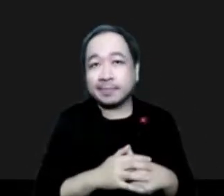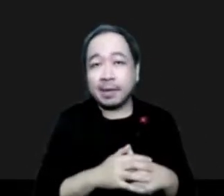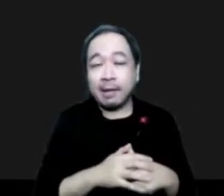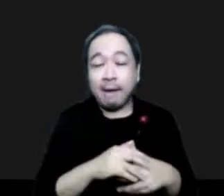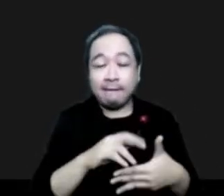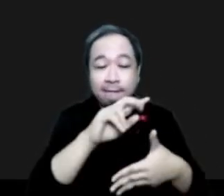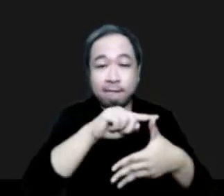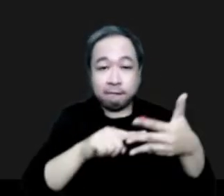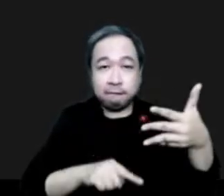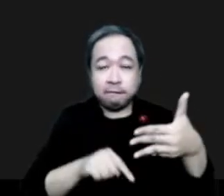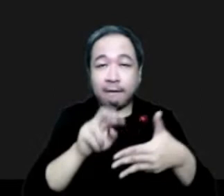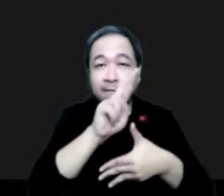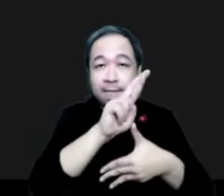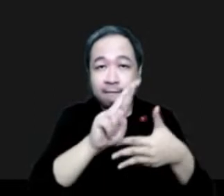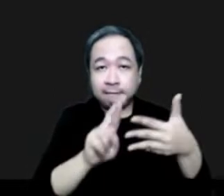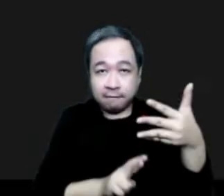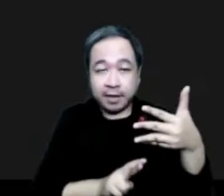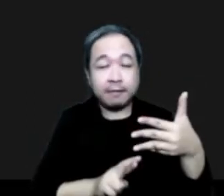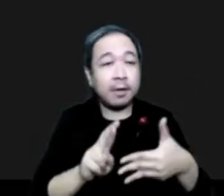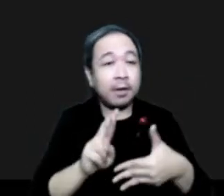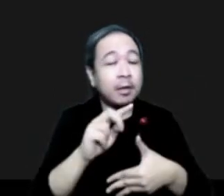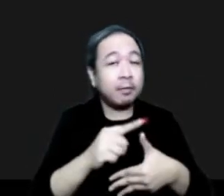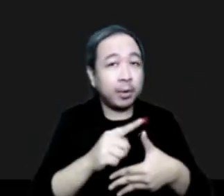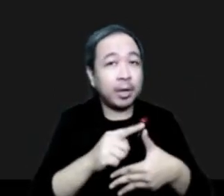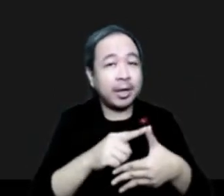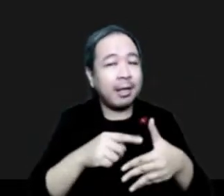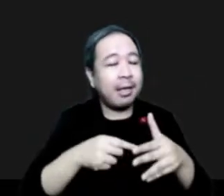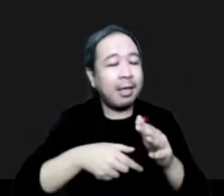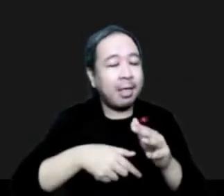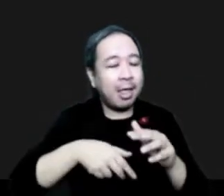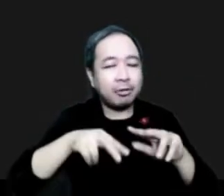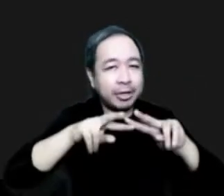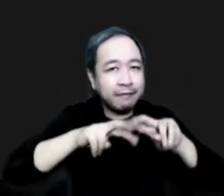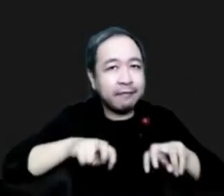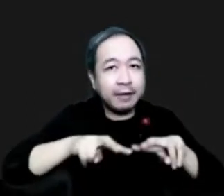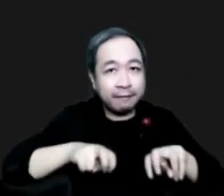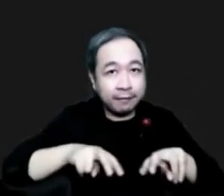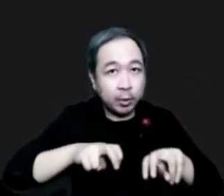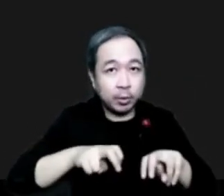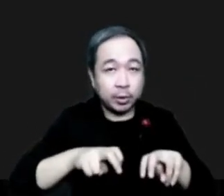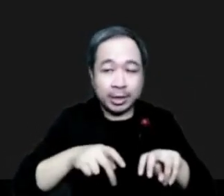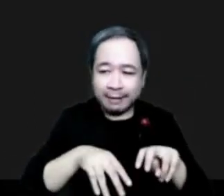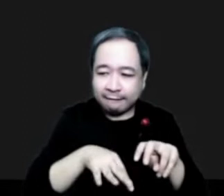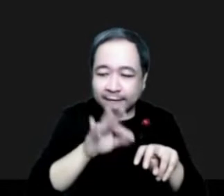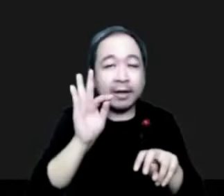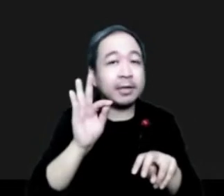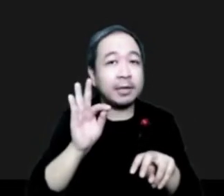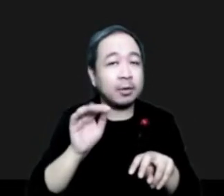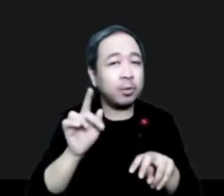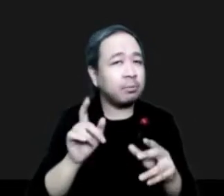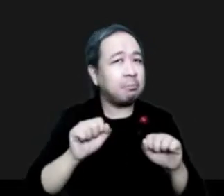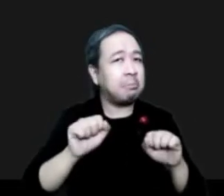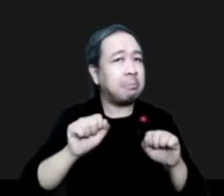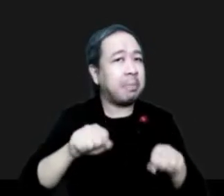all, the importance of review, analysis of the fire issue, and identification of possibilities for positive